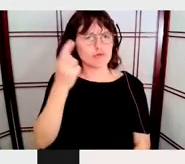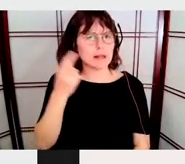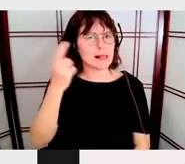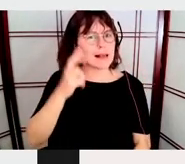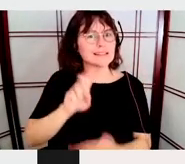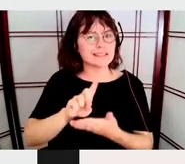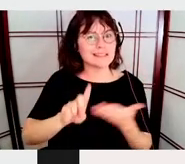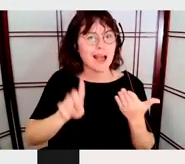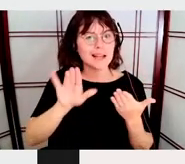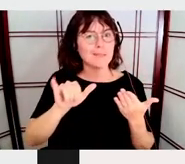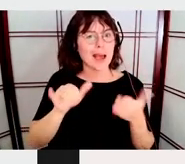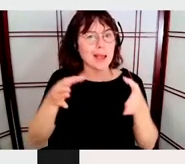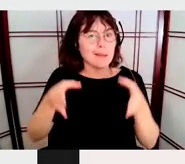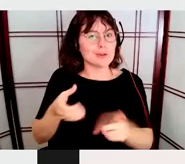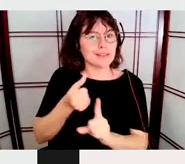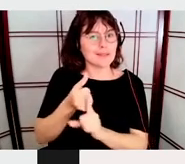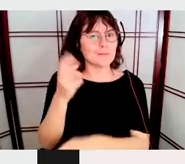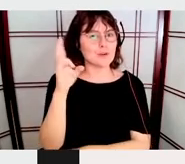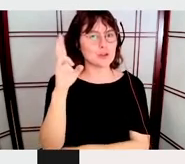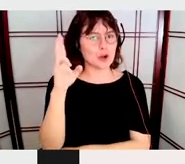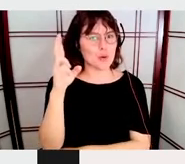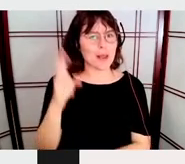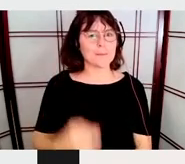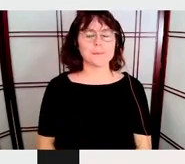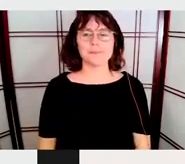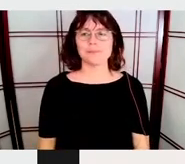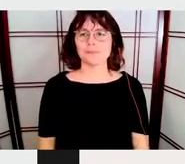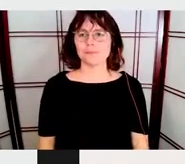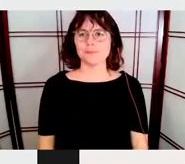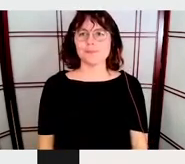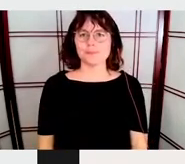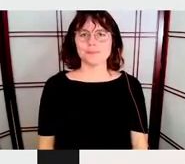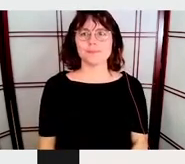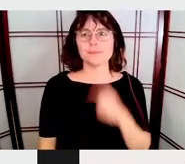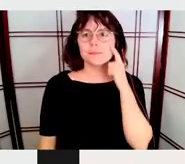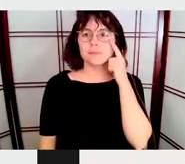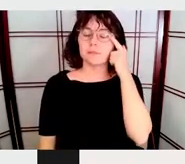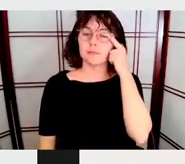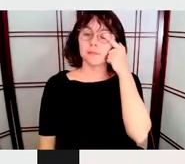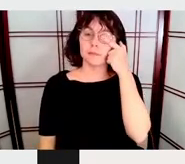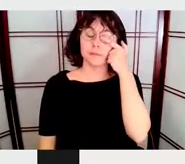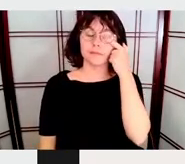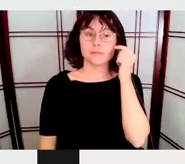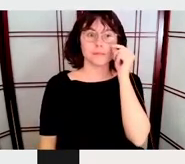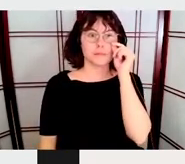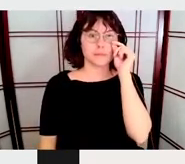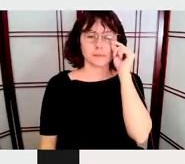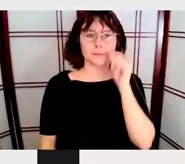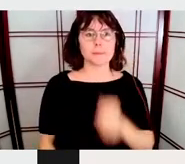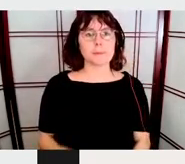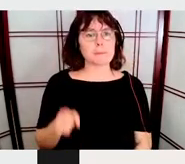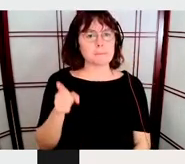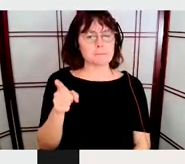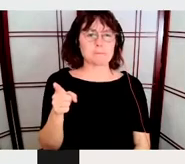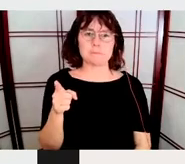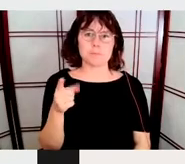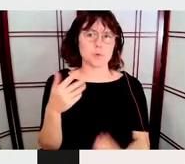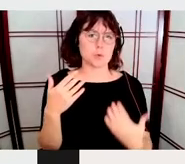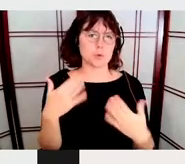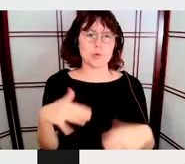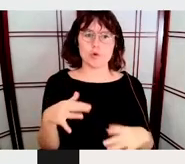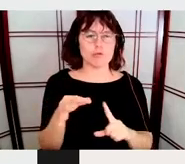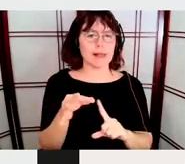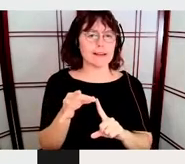And this is one of the most incredible piece that we have